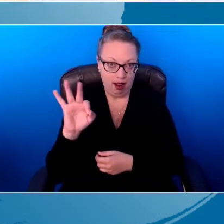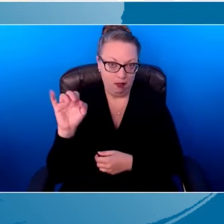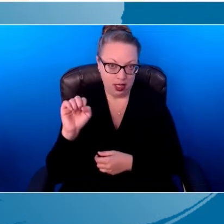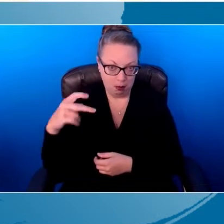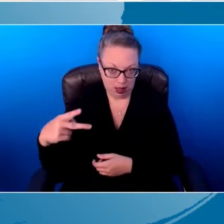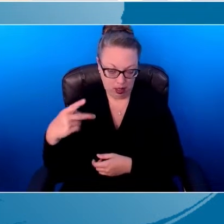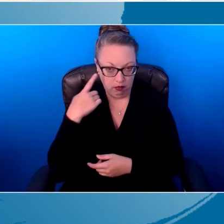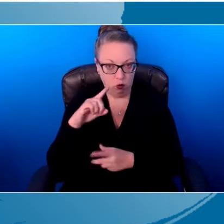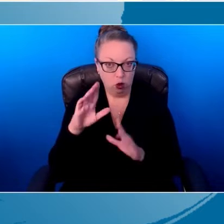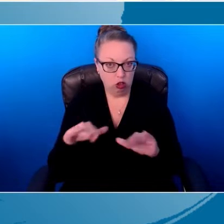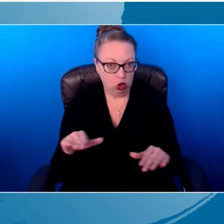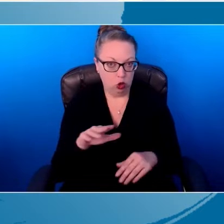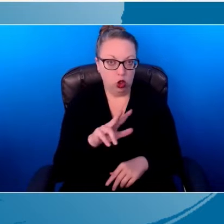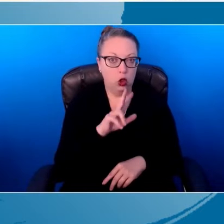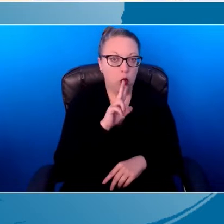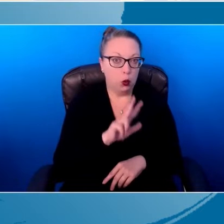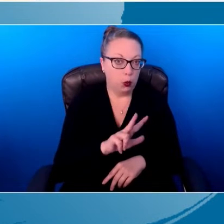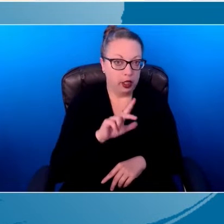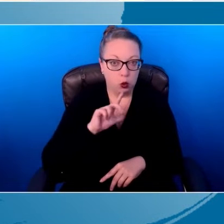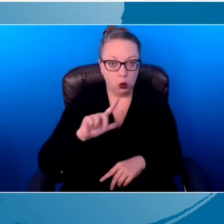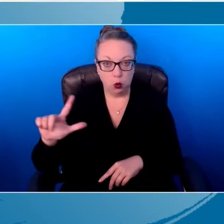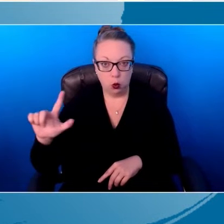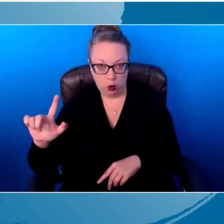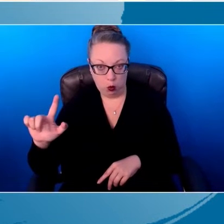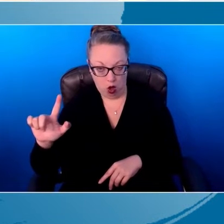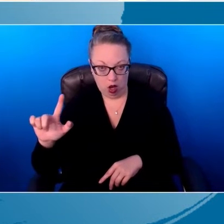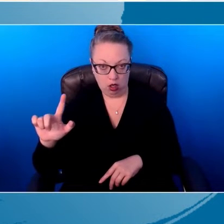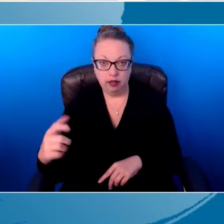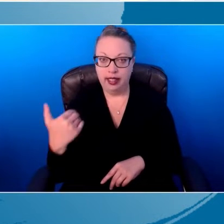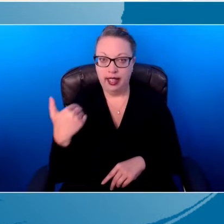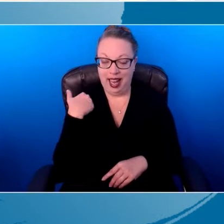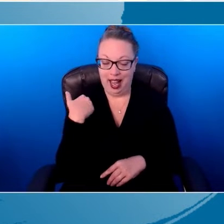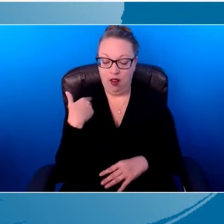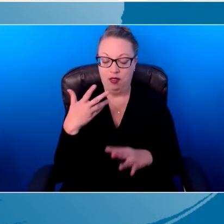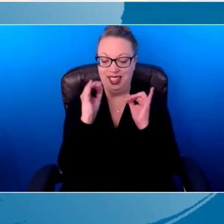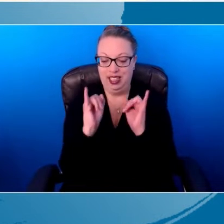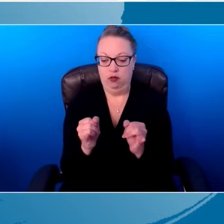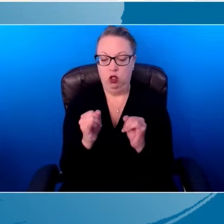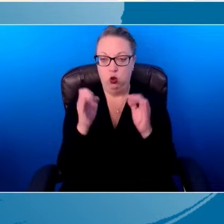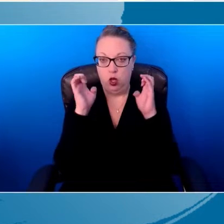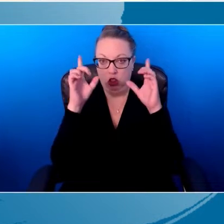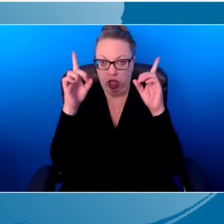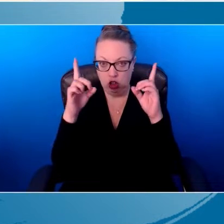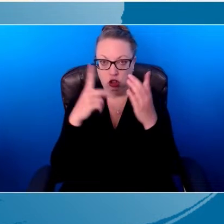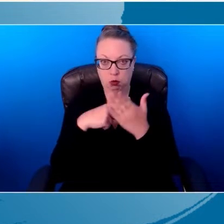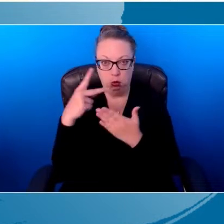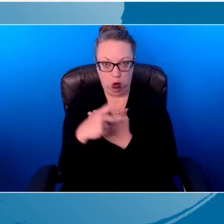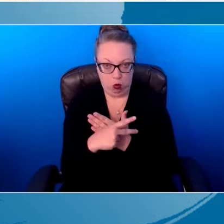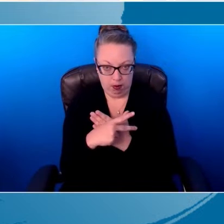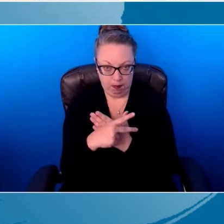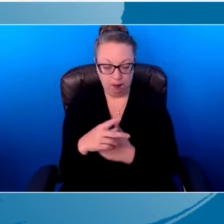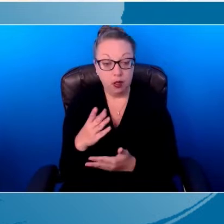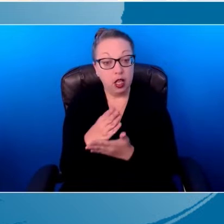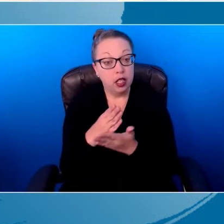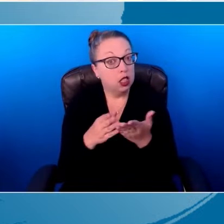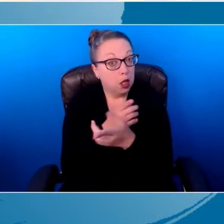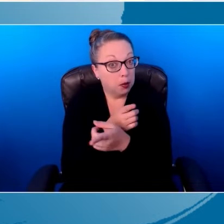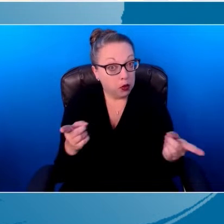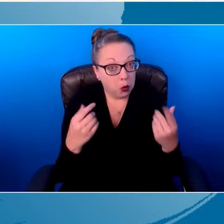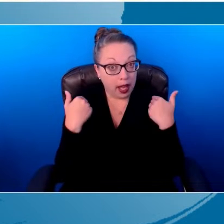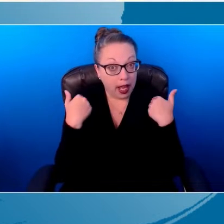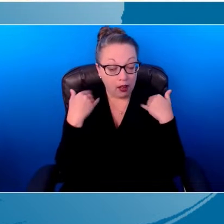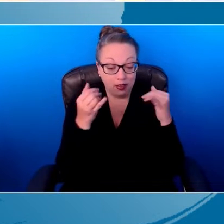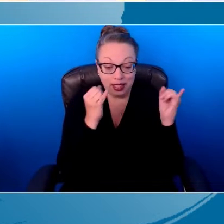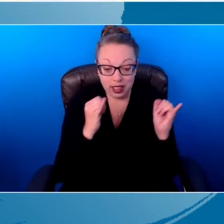educational services, they have an individual education program. Some of you may have individual